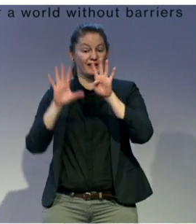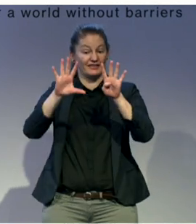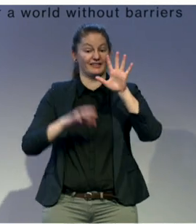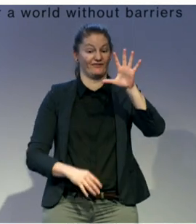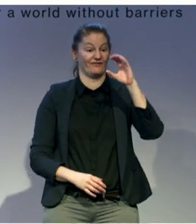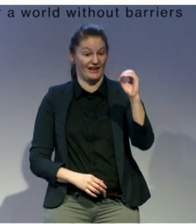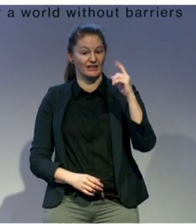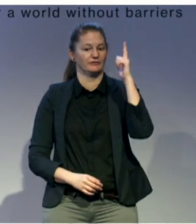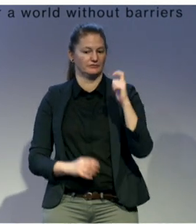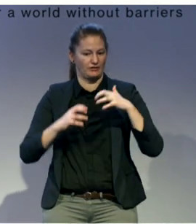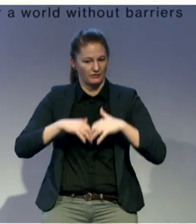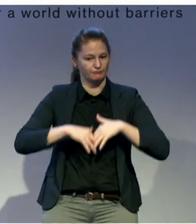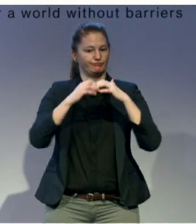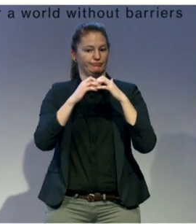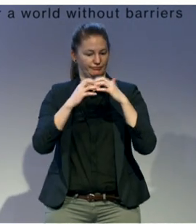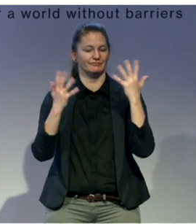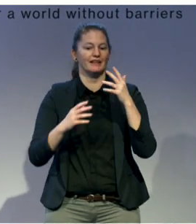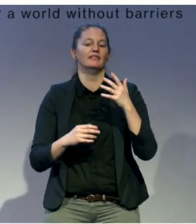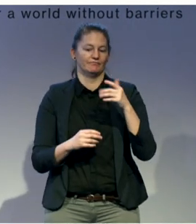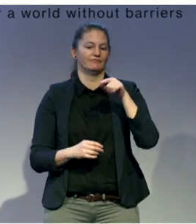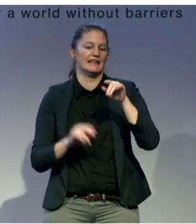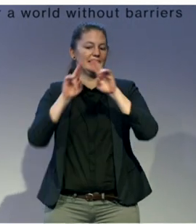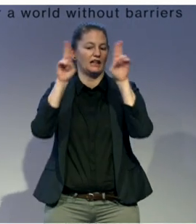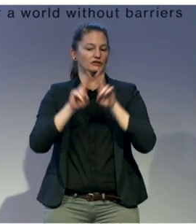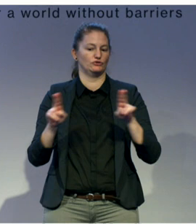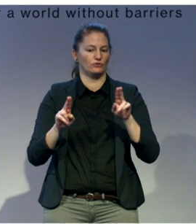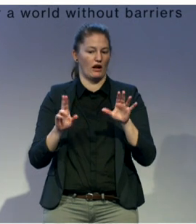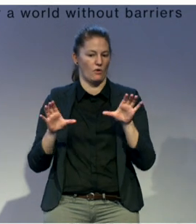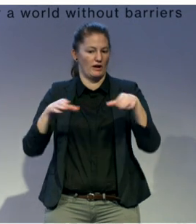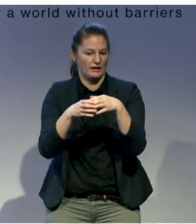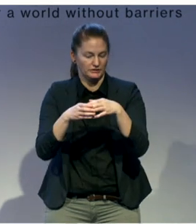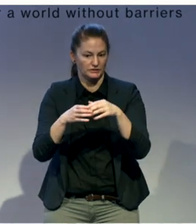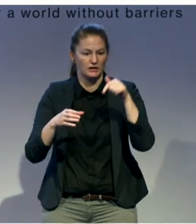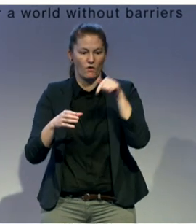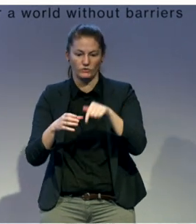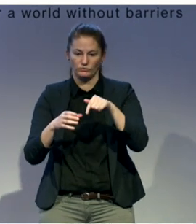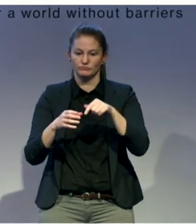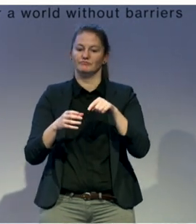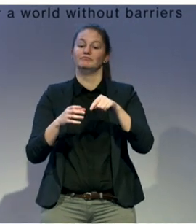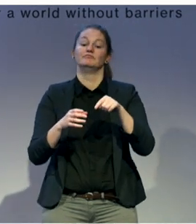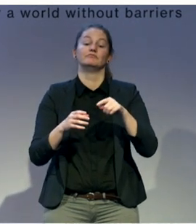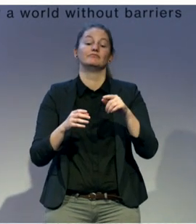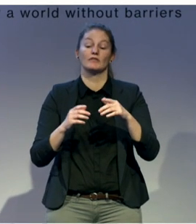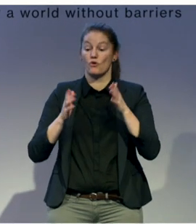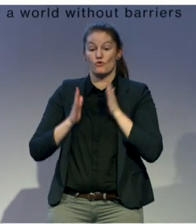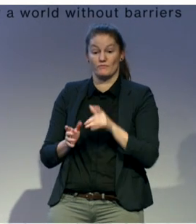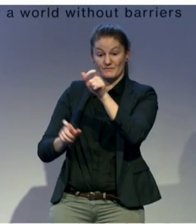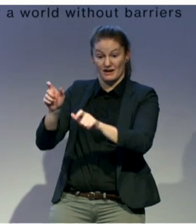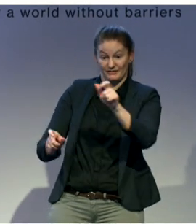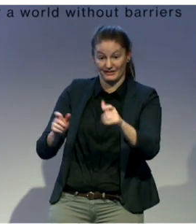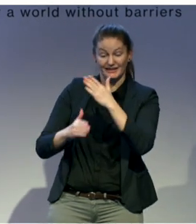in the UK. We work to eliminate avoidable blindness, but also promote the rights of people with disabilities. We've got over